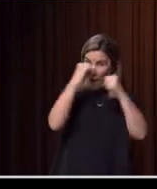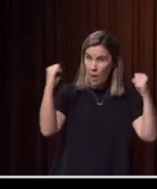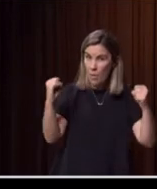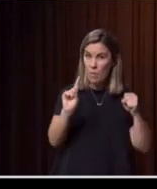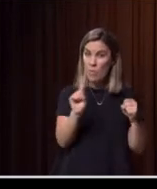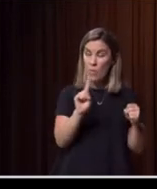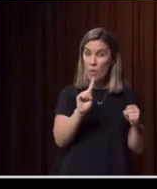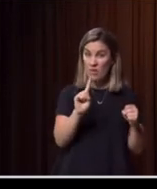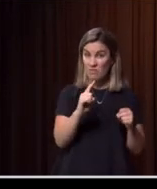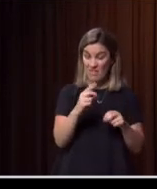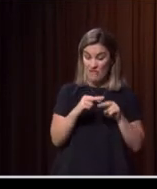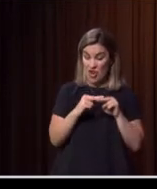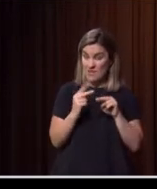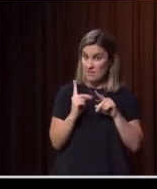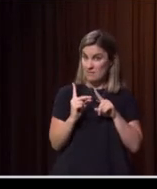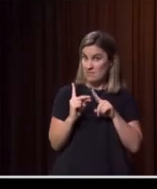Friday a week ago.